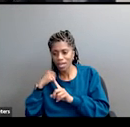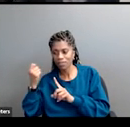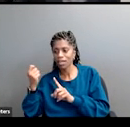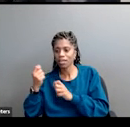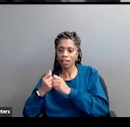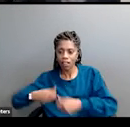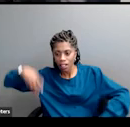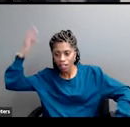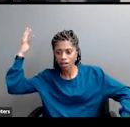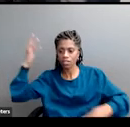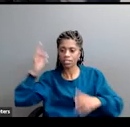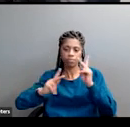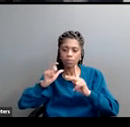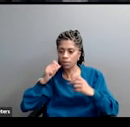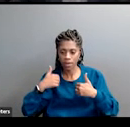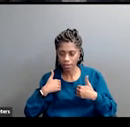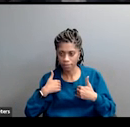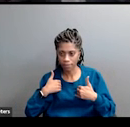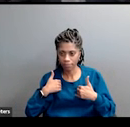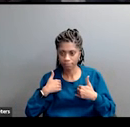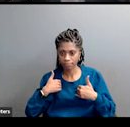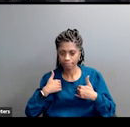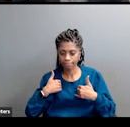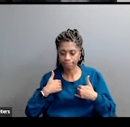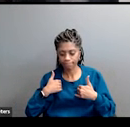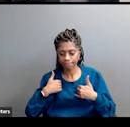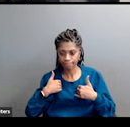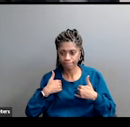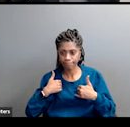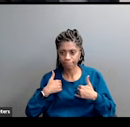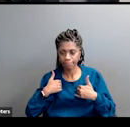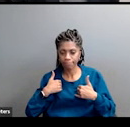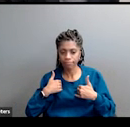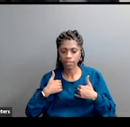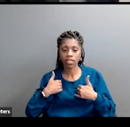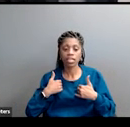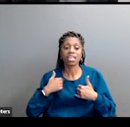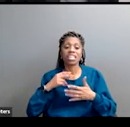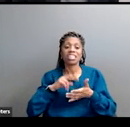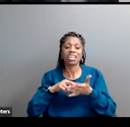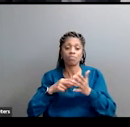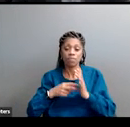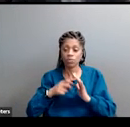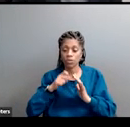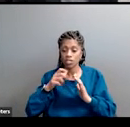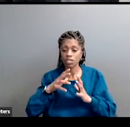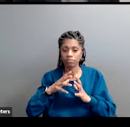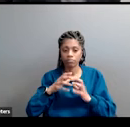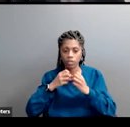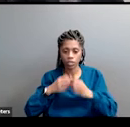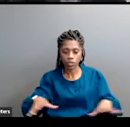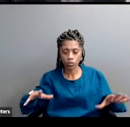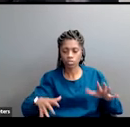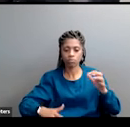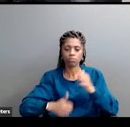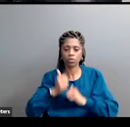then I said to myself, then we'll lose the majority of white support. That's what it is. That's just the